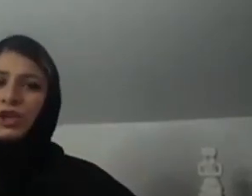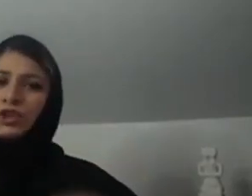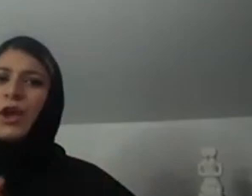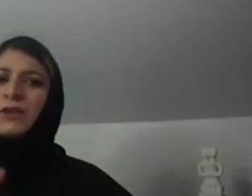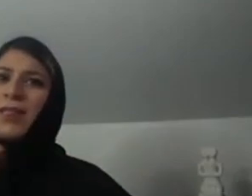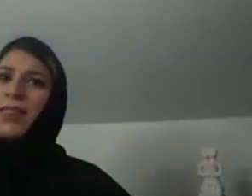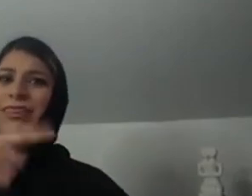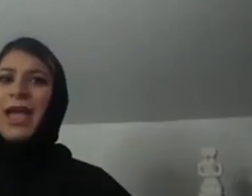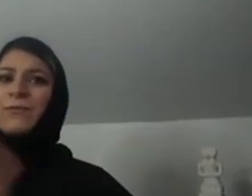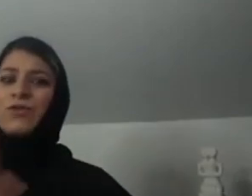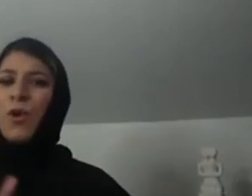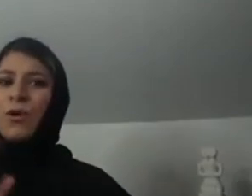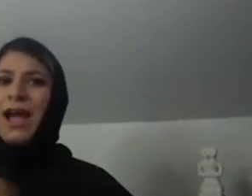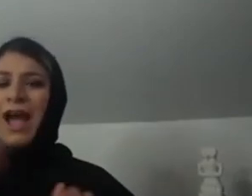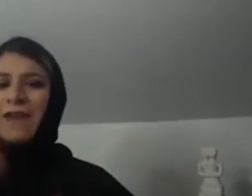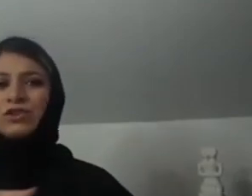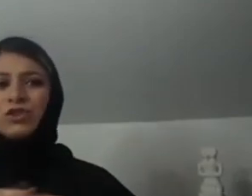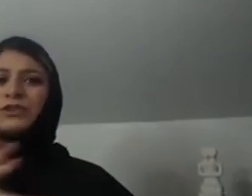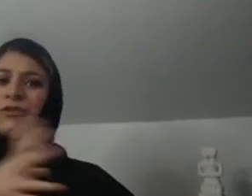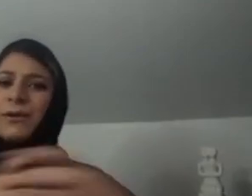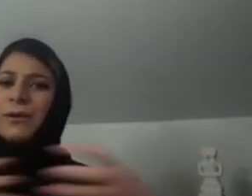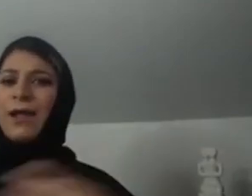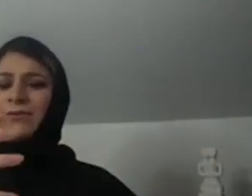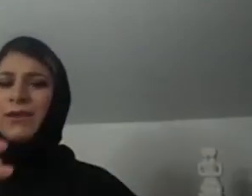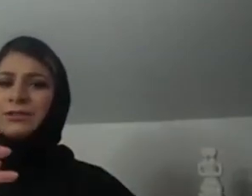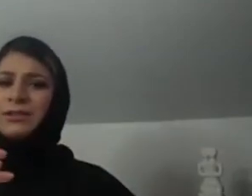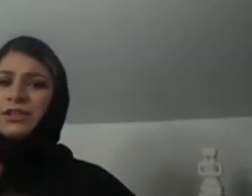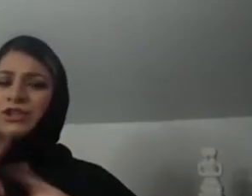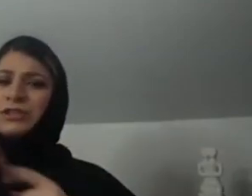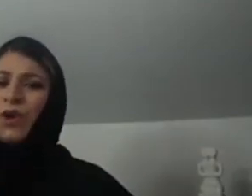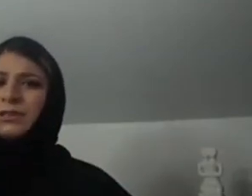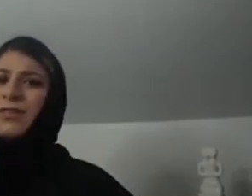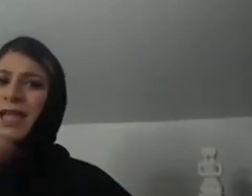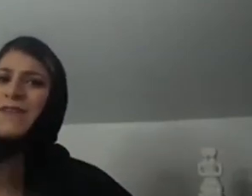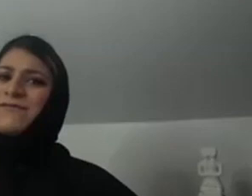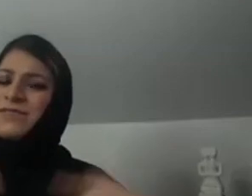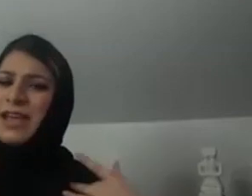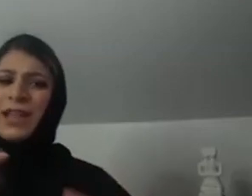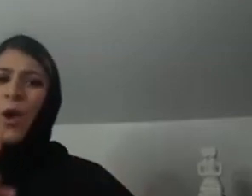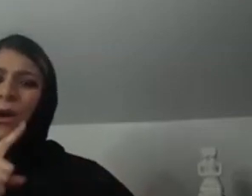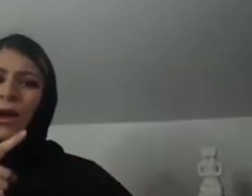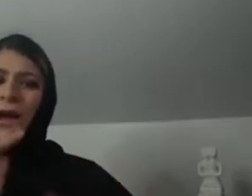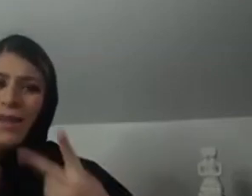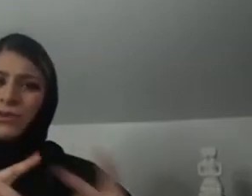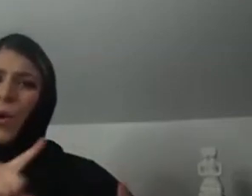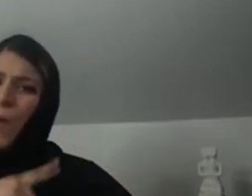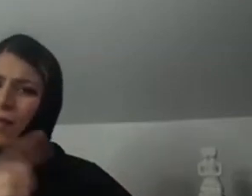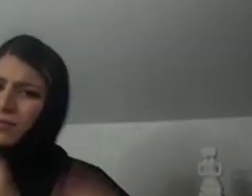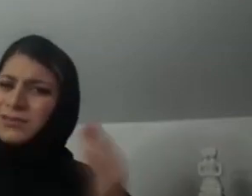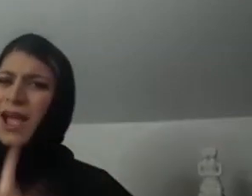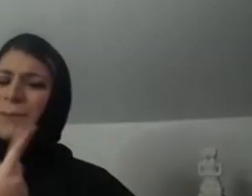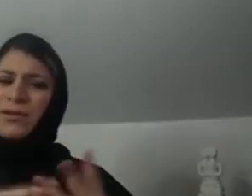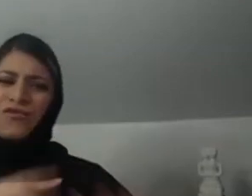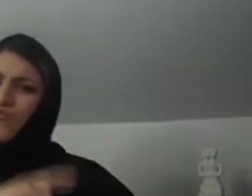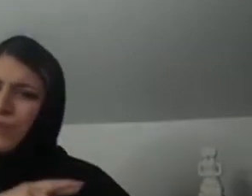be respectful of people's perspective on the world. So I brought as much